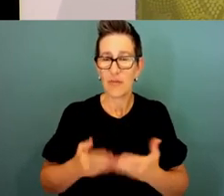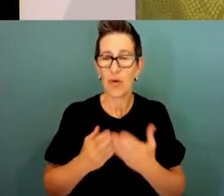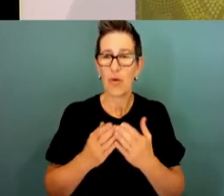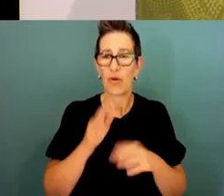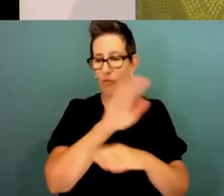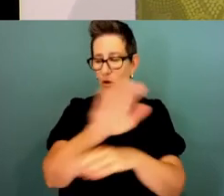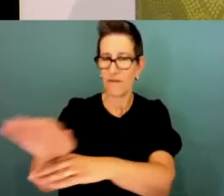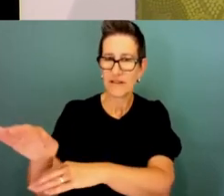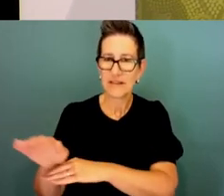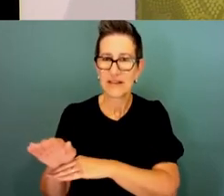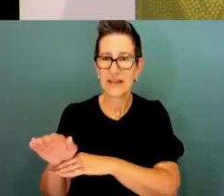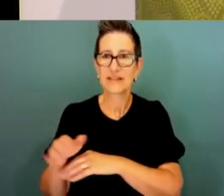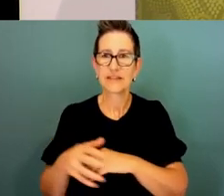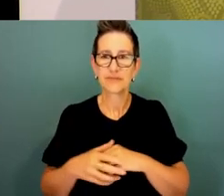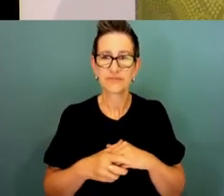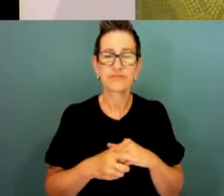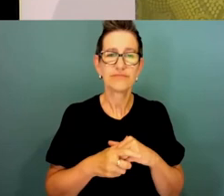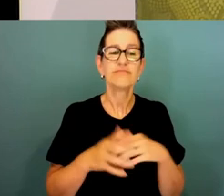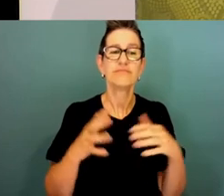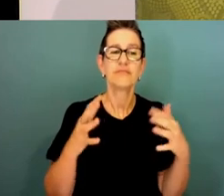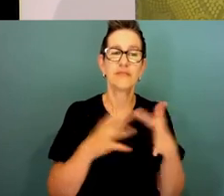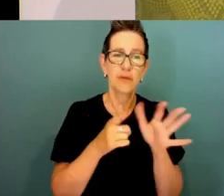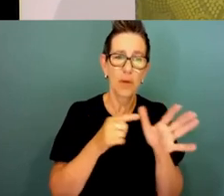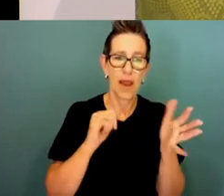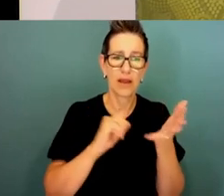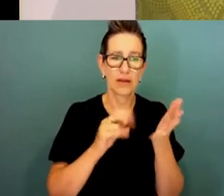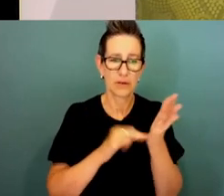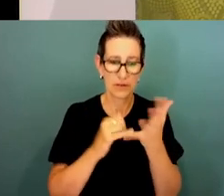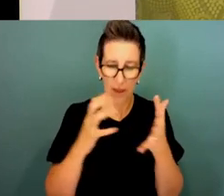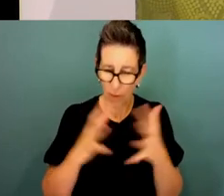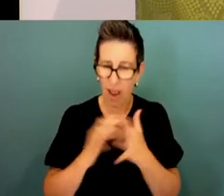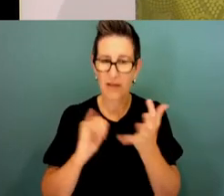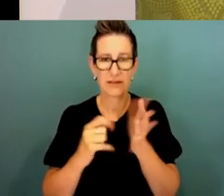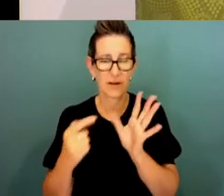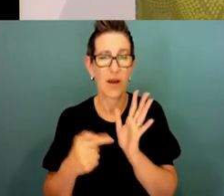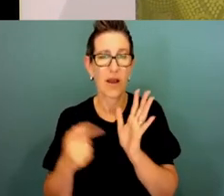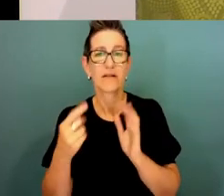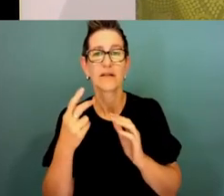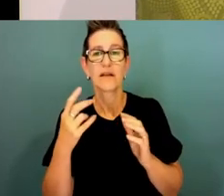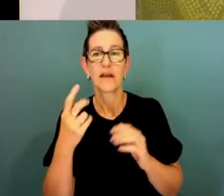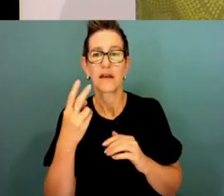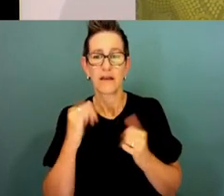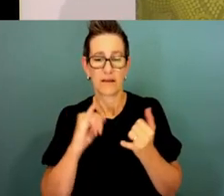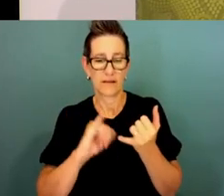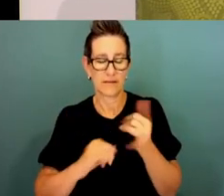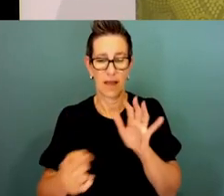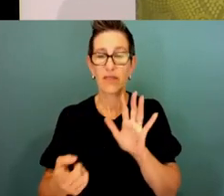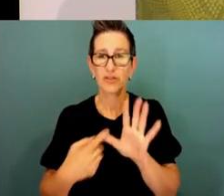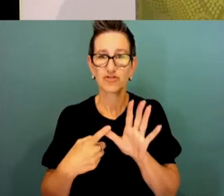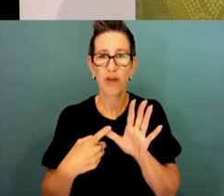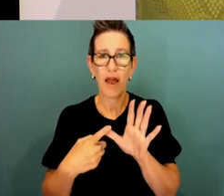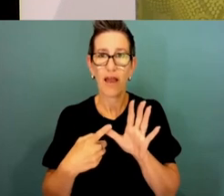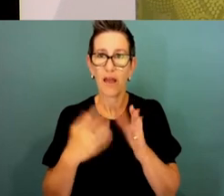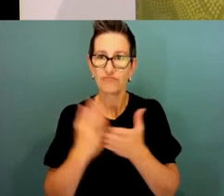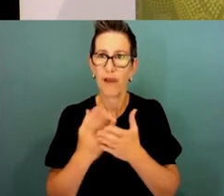of employees born overseas and 23.2% speak a first language other than English. It's clear there is